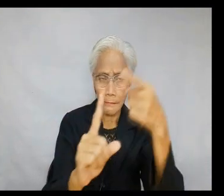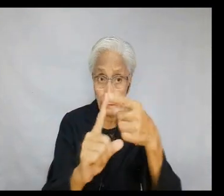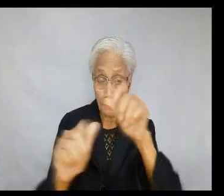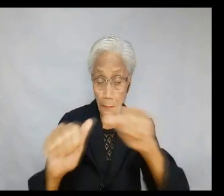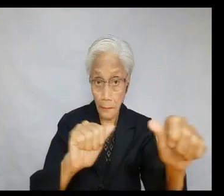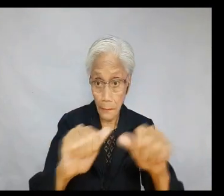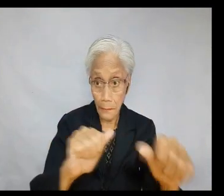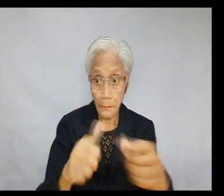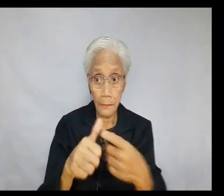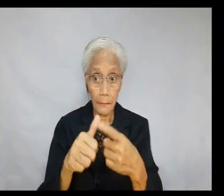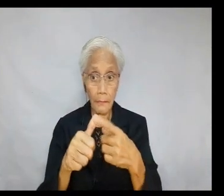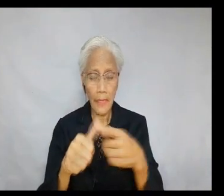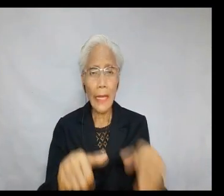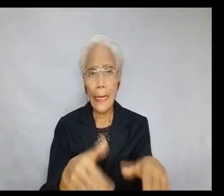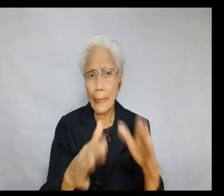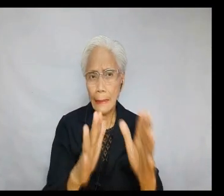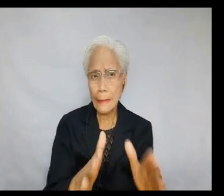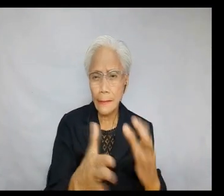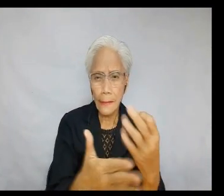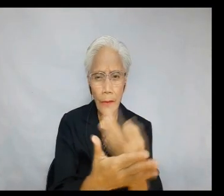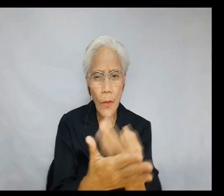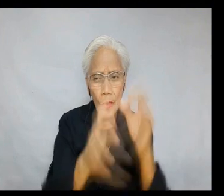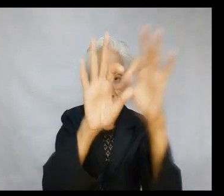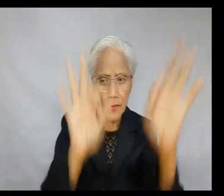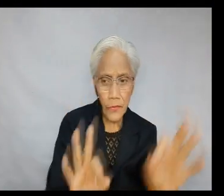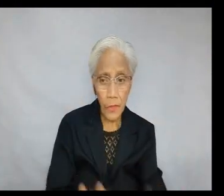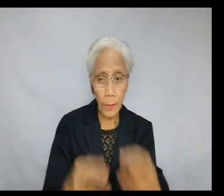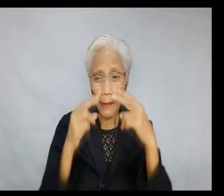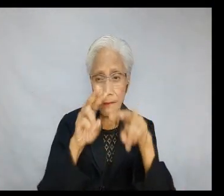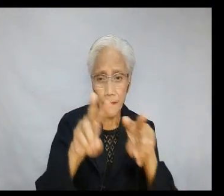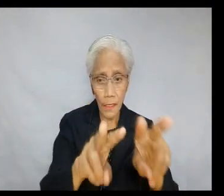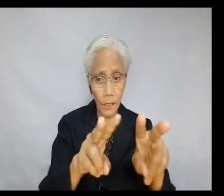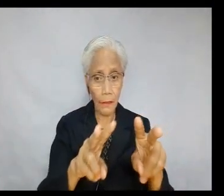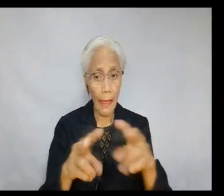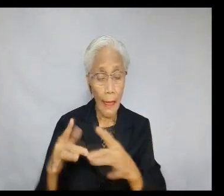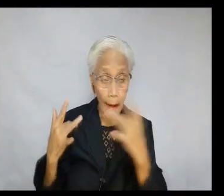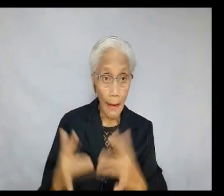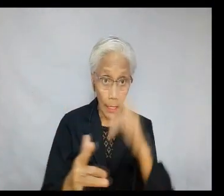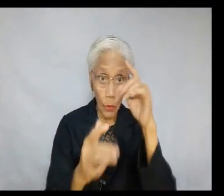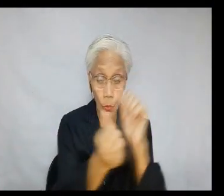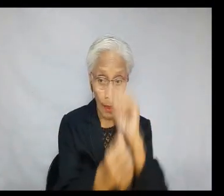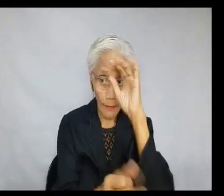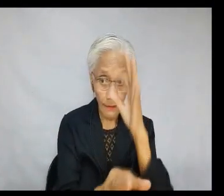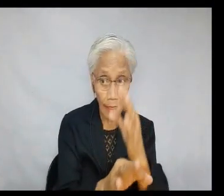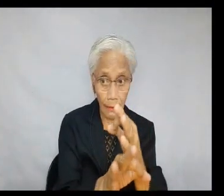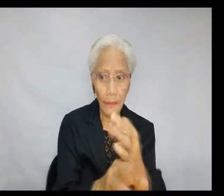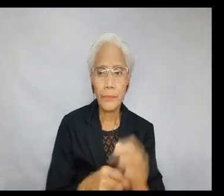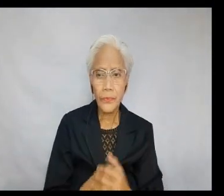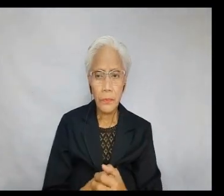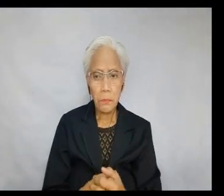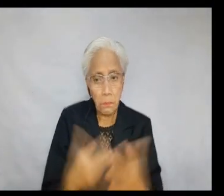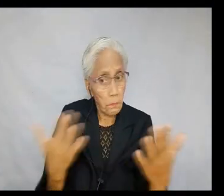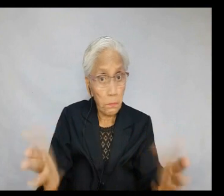Let me offer two fashion points of action. 1. Let us fashion or form the vision in our heart with faith.